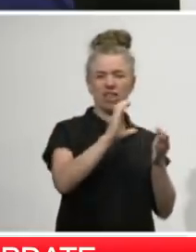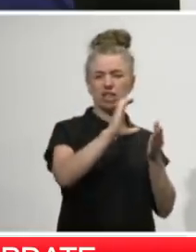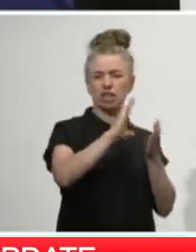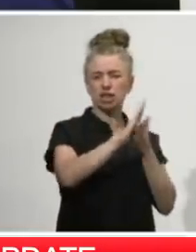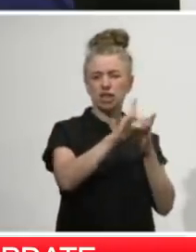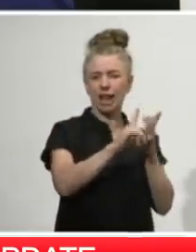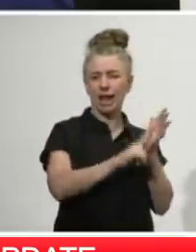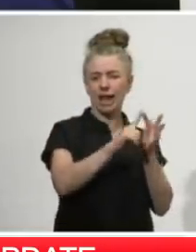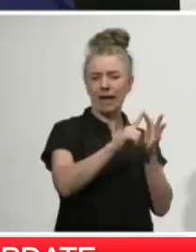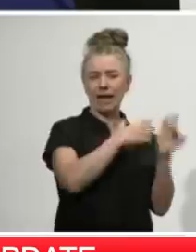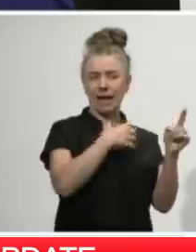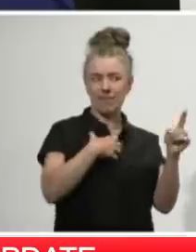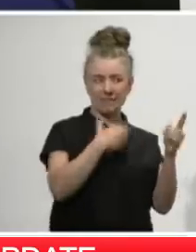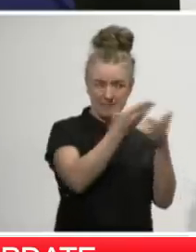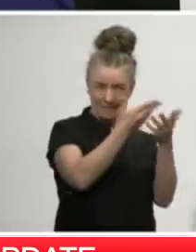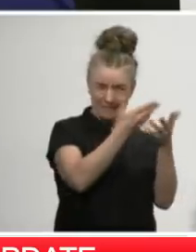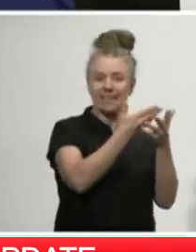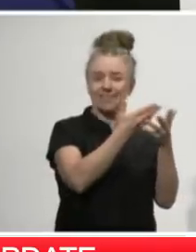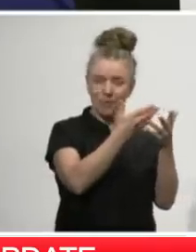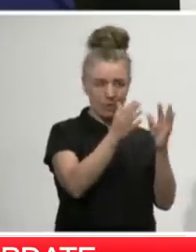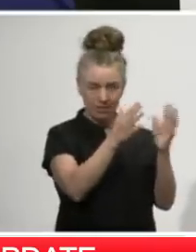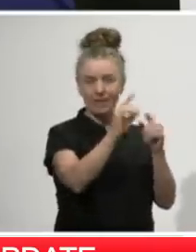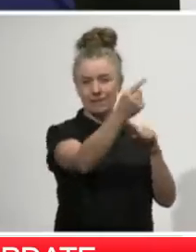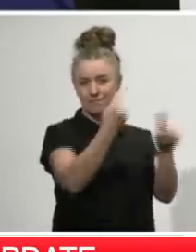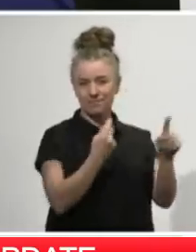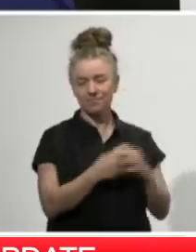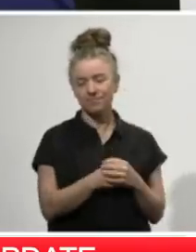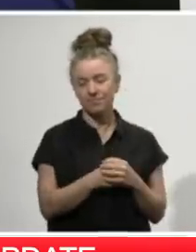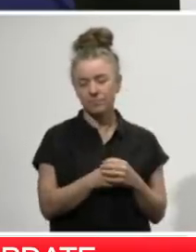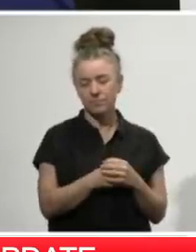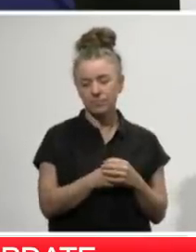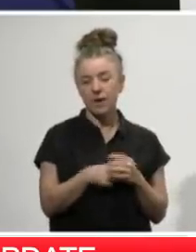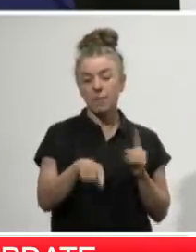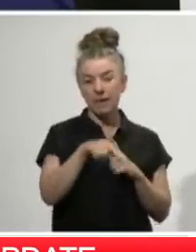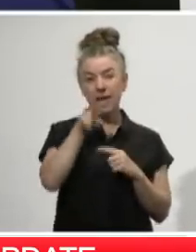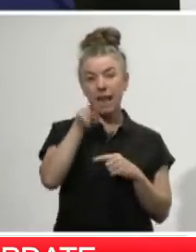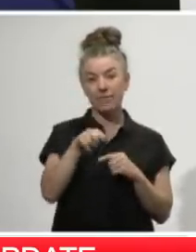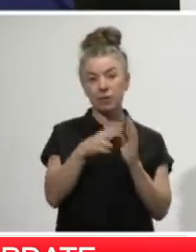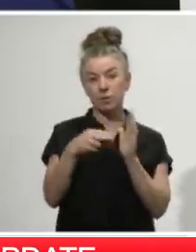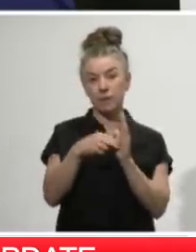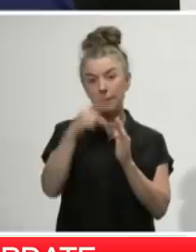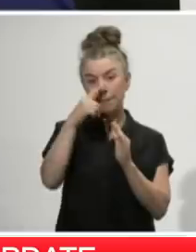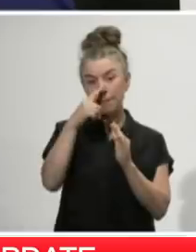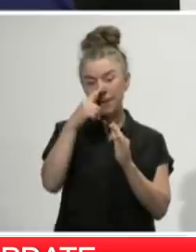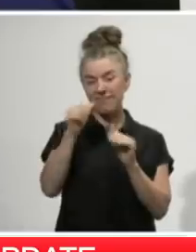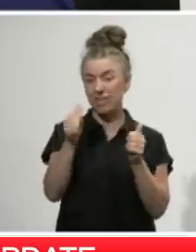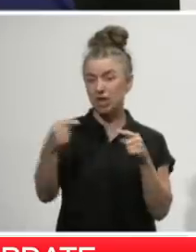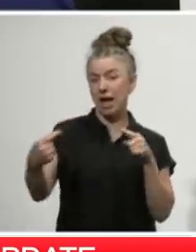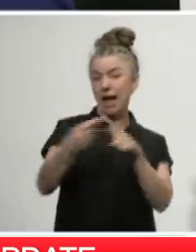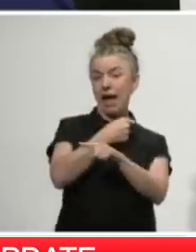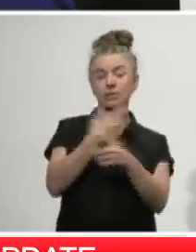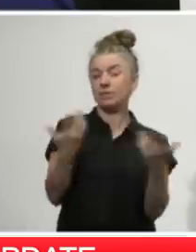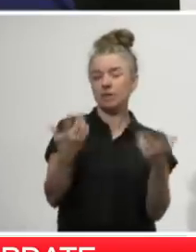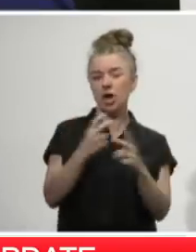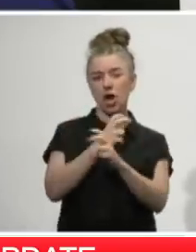that we needed to get them home. I'm also pleased to report that we were able to extract 11 New Zealanders from strict and extended lockdown